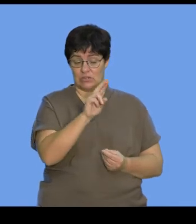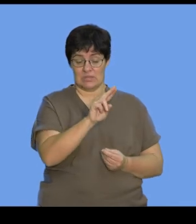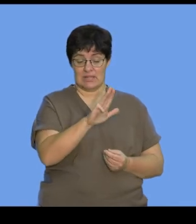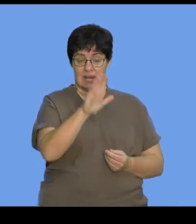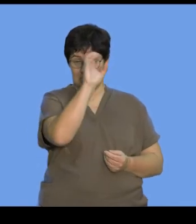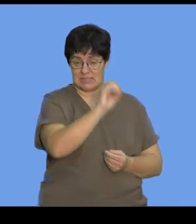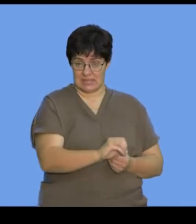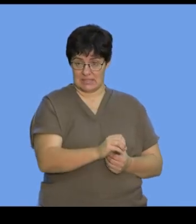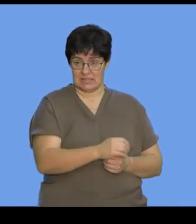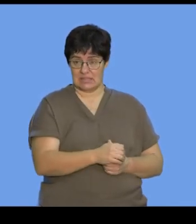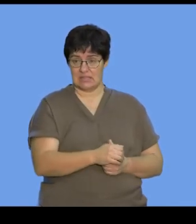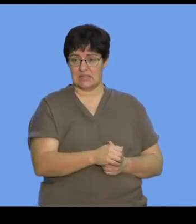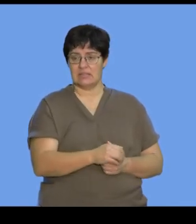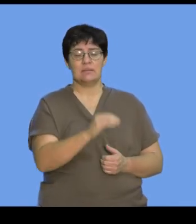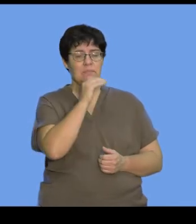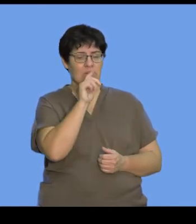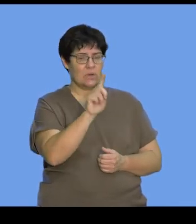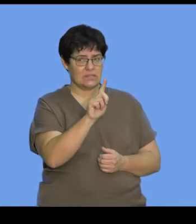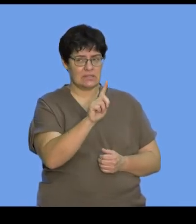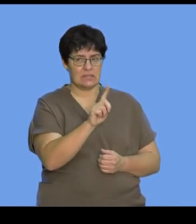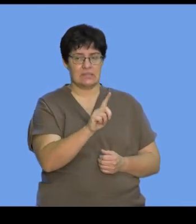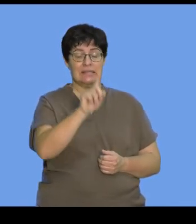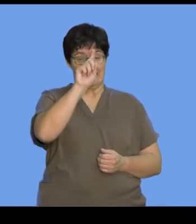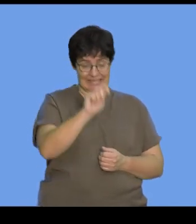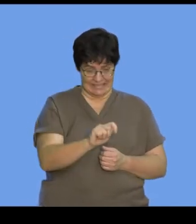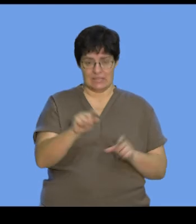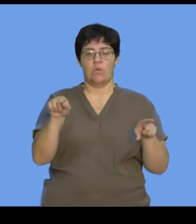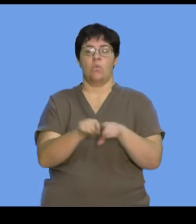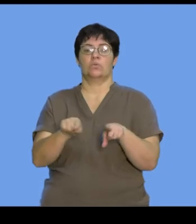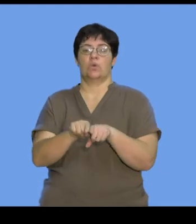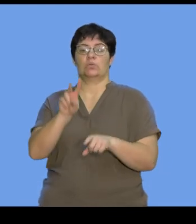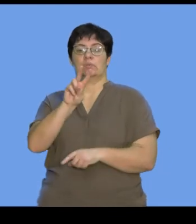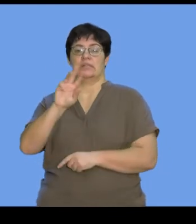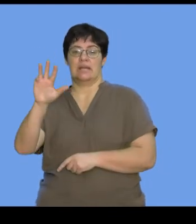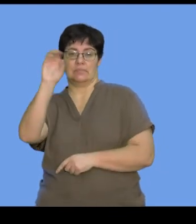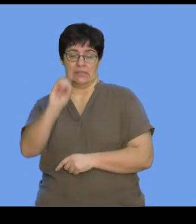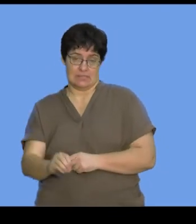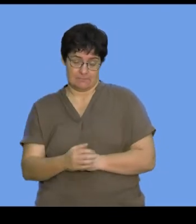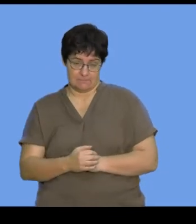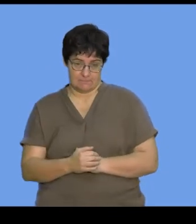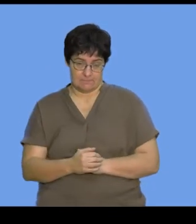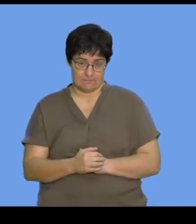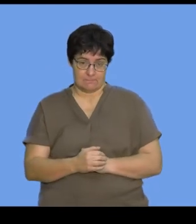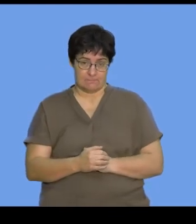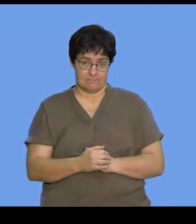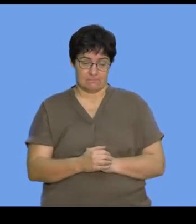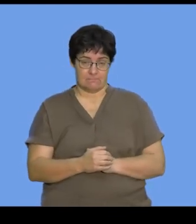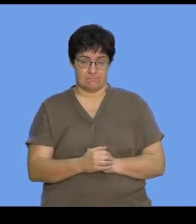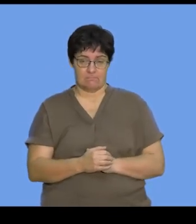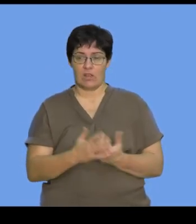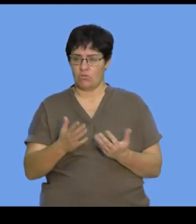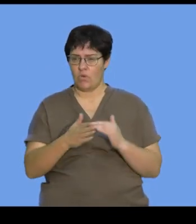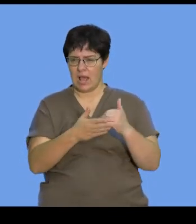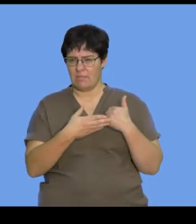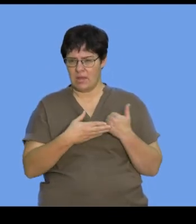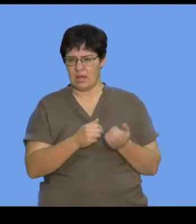29% for cattle, it means that thymine also is 29%. And guys, if you can help me